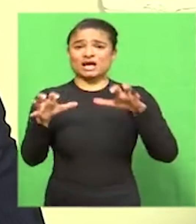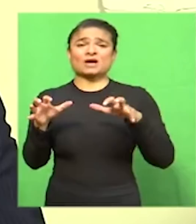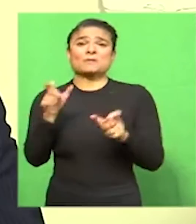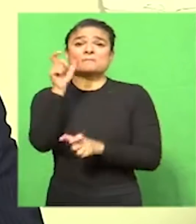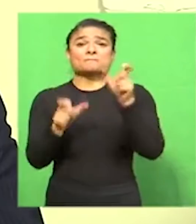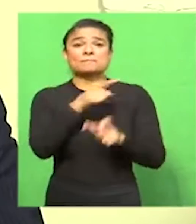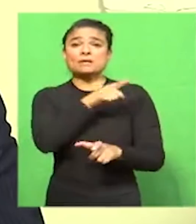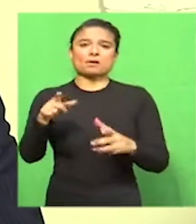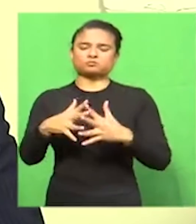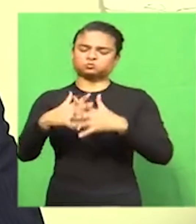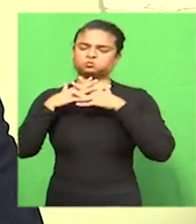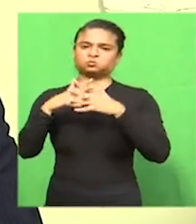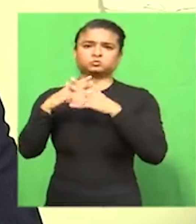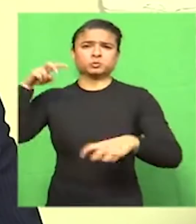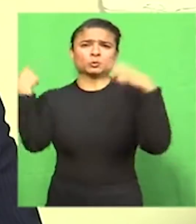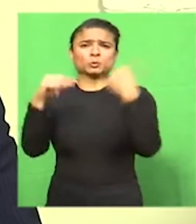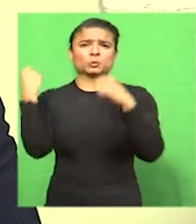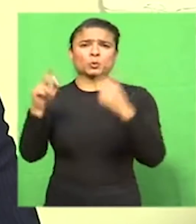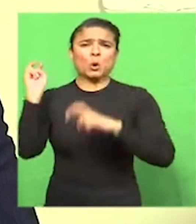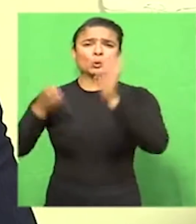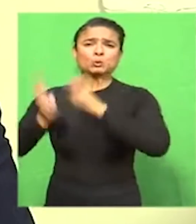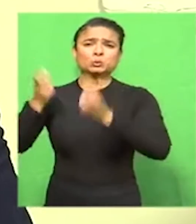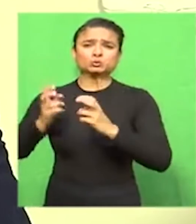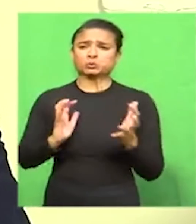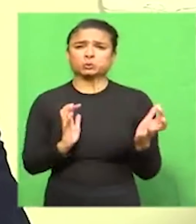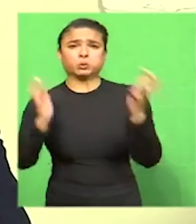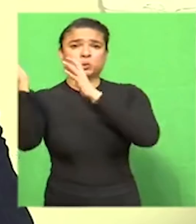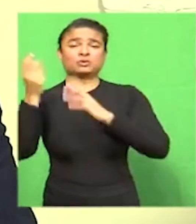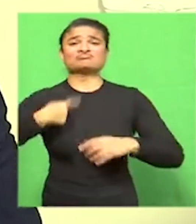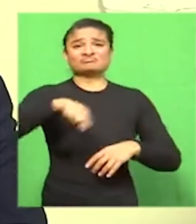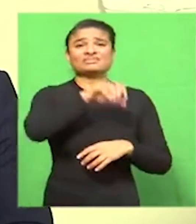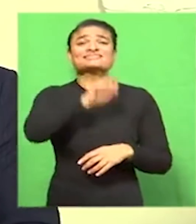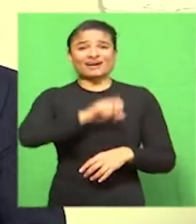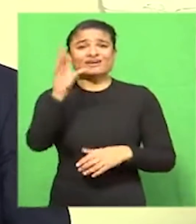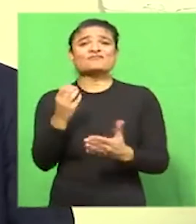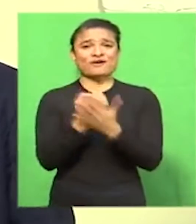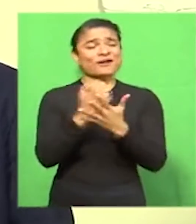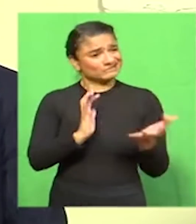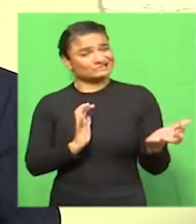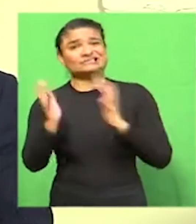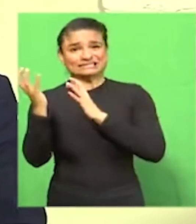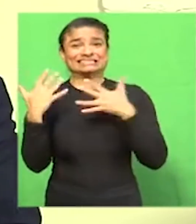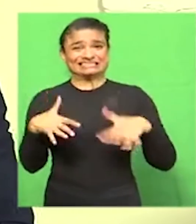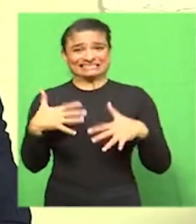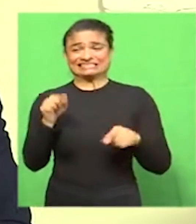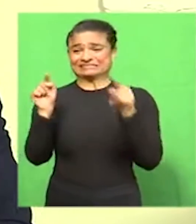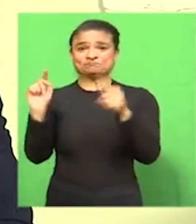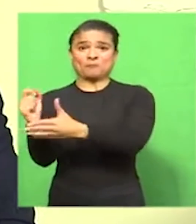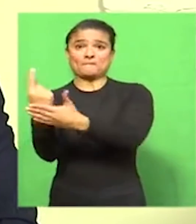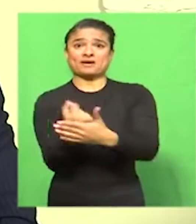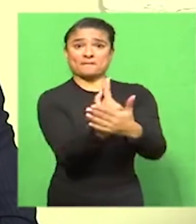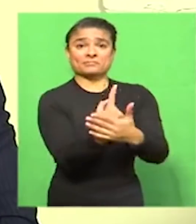the conditions of unrest in our country. This led to the loss of more than 300 lives.